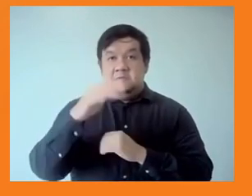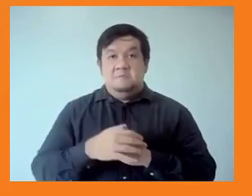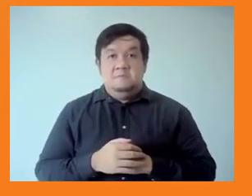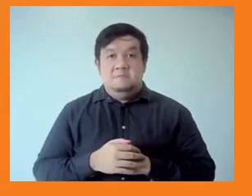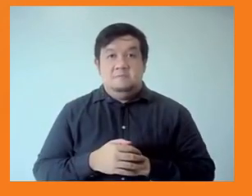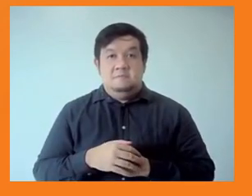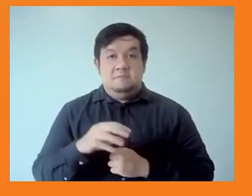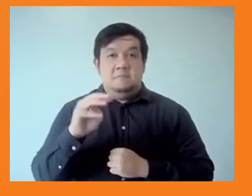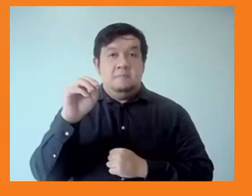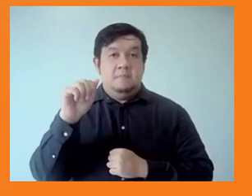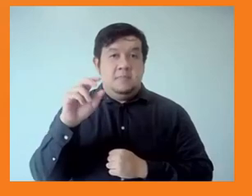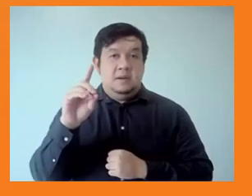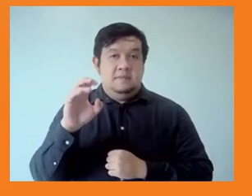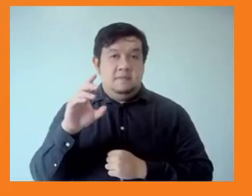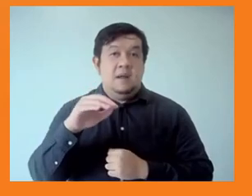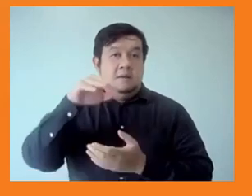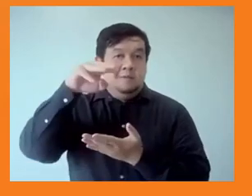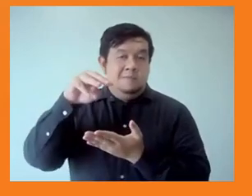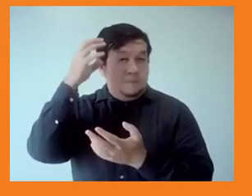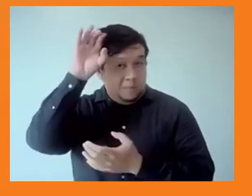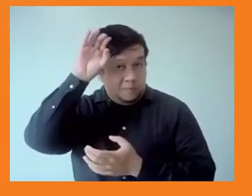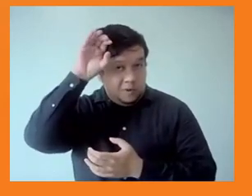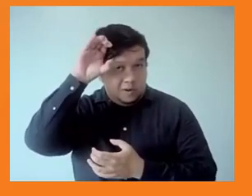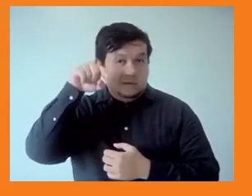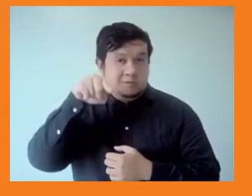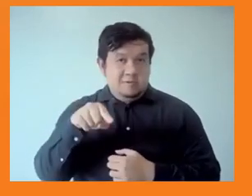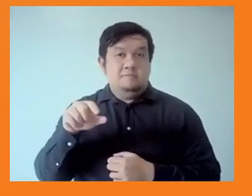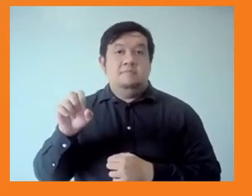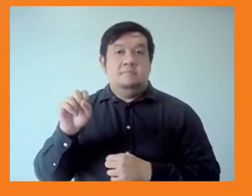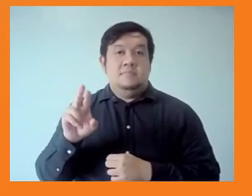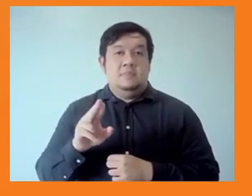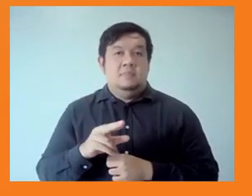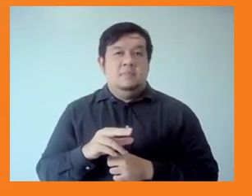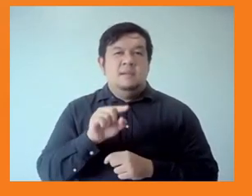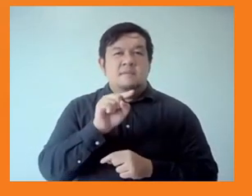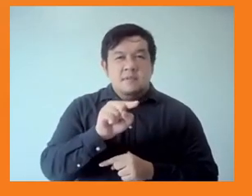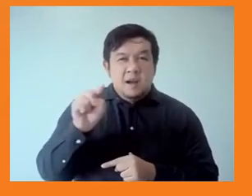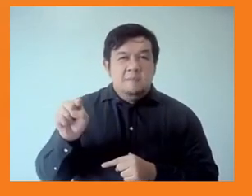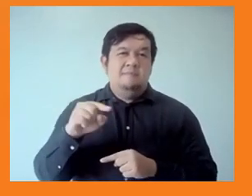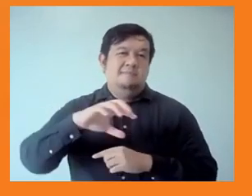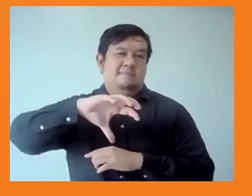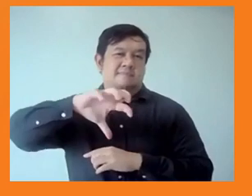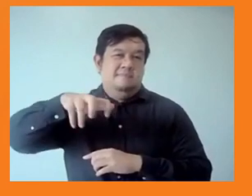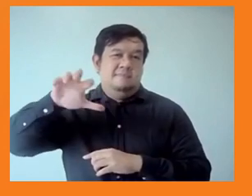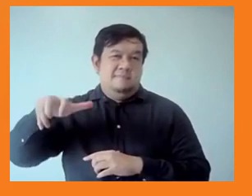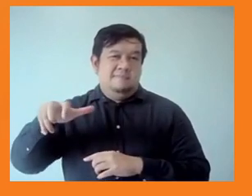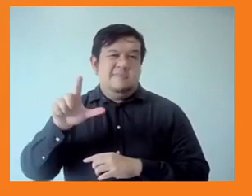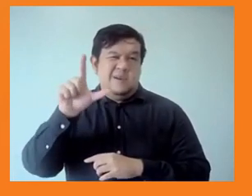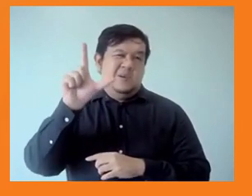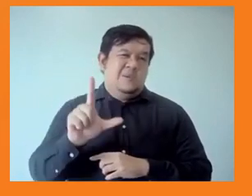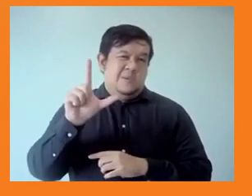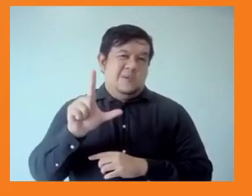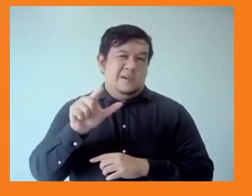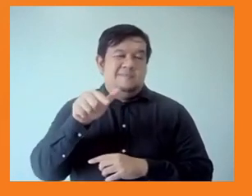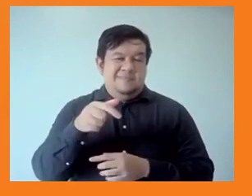and a minimum wage. So you can see countries at all income levels really making the efforts when they have the political commitment to do so. But